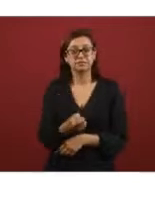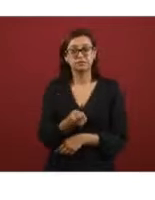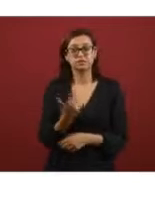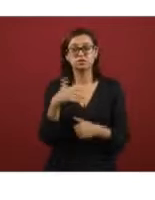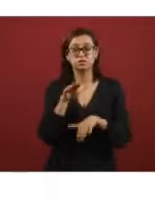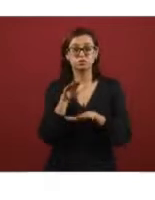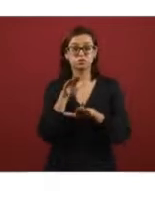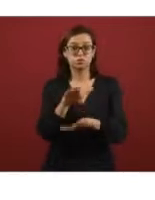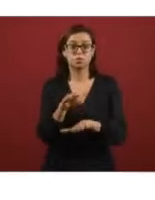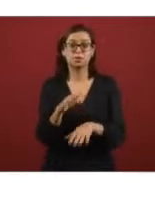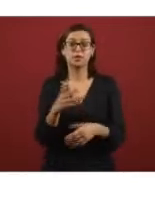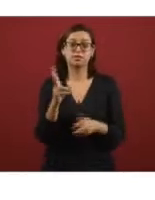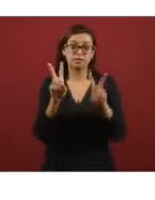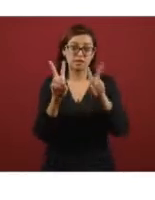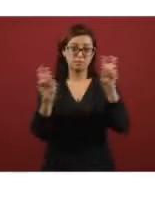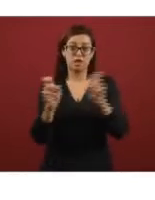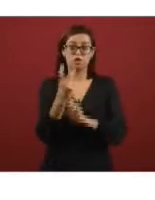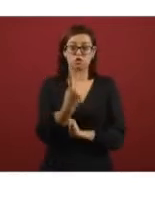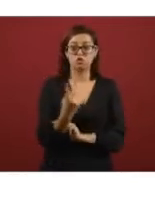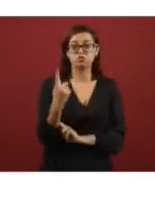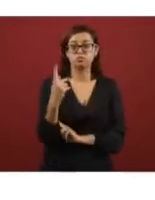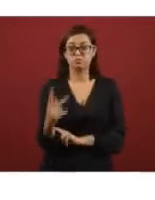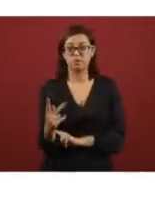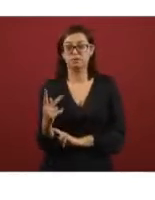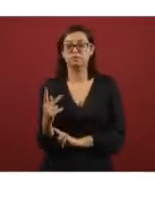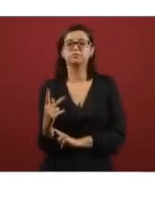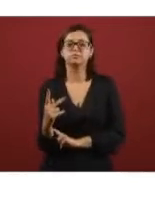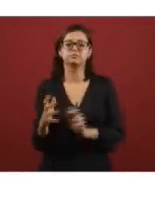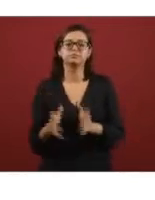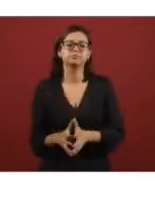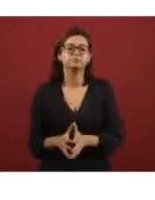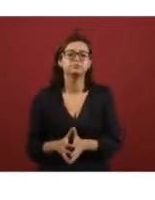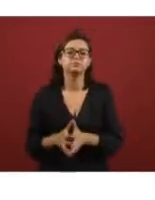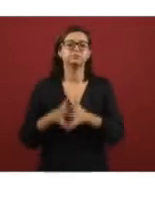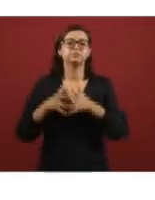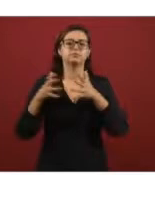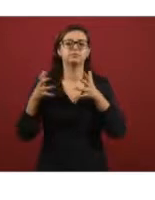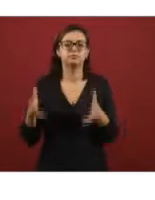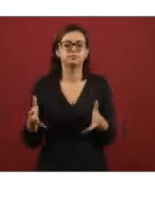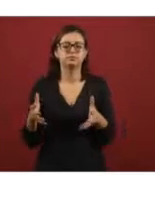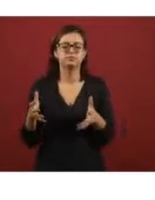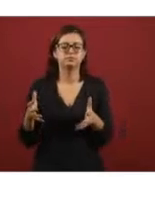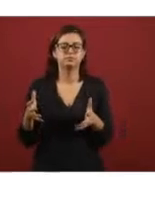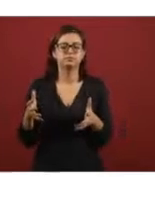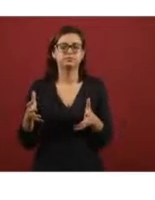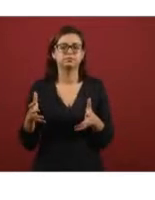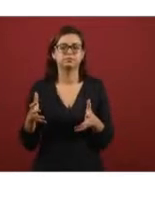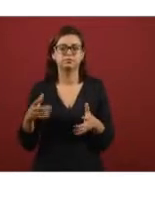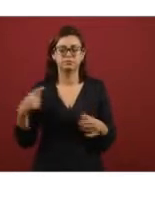extent that we've increased and we estimate an increase